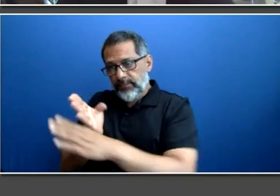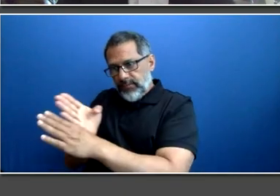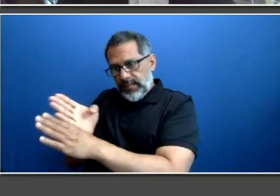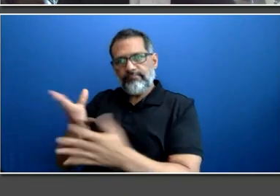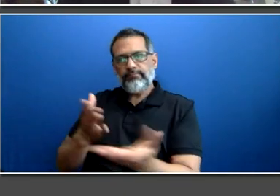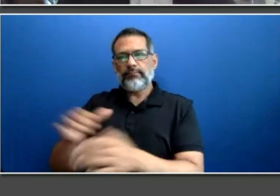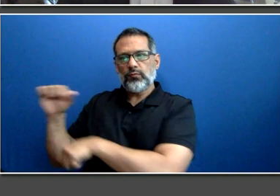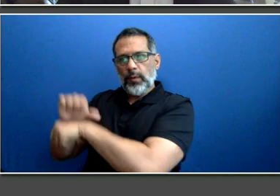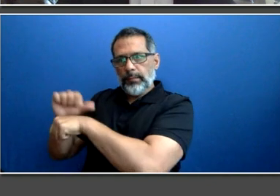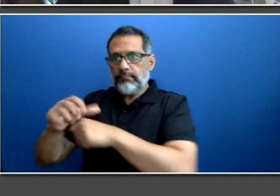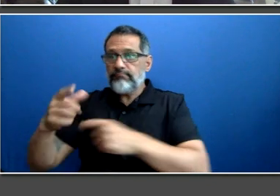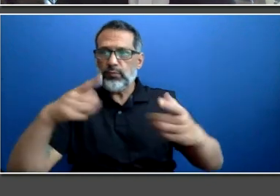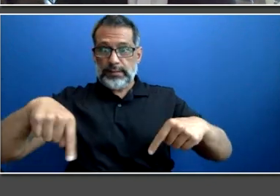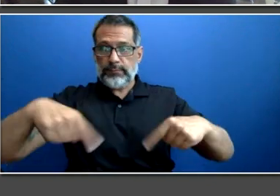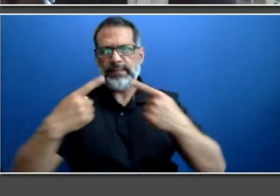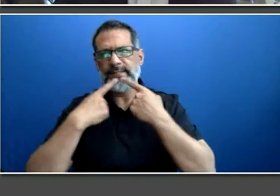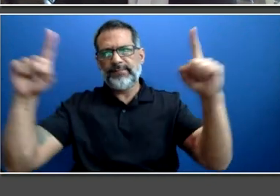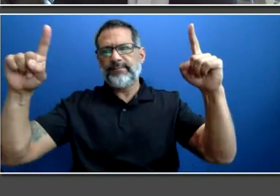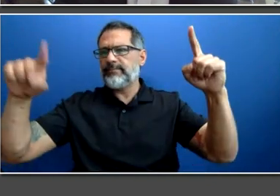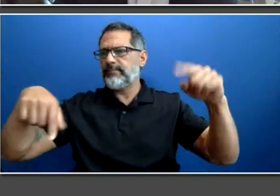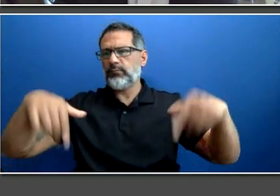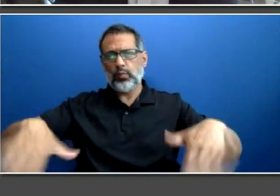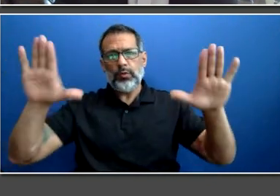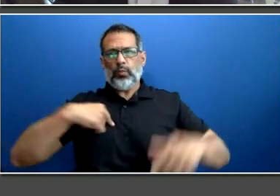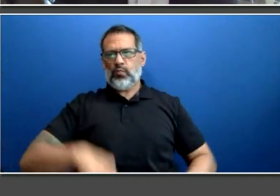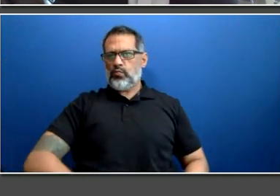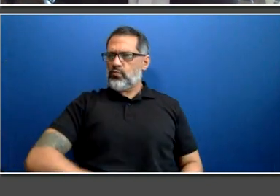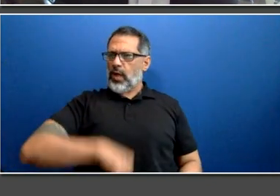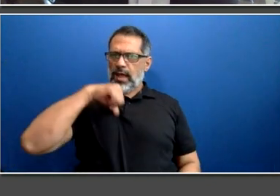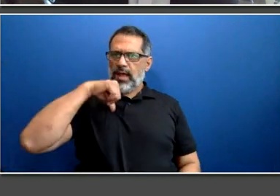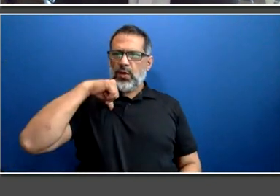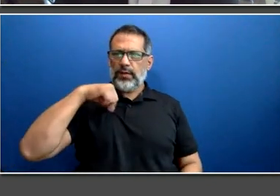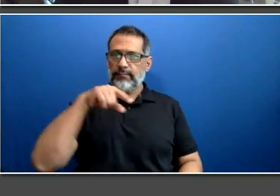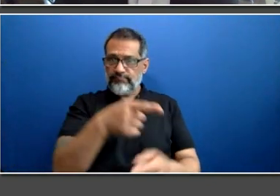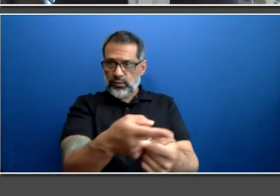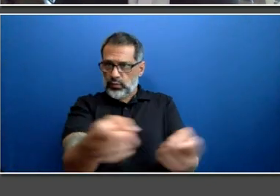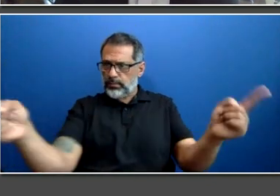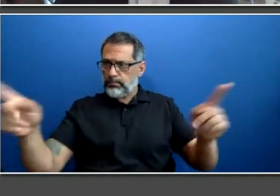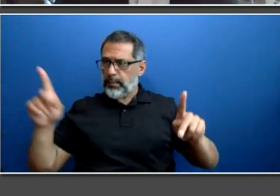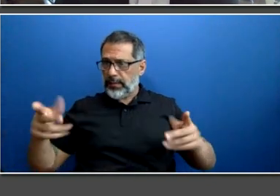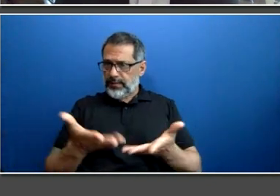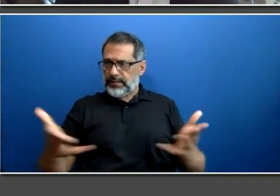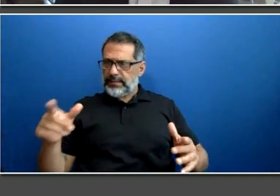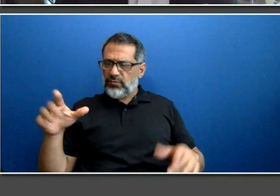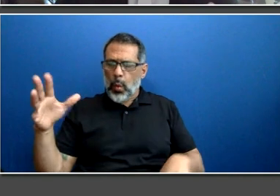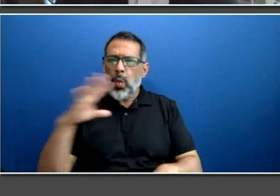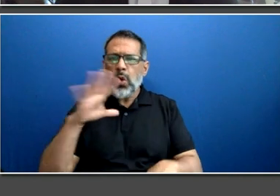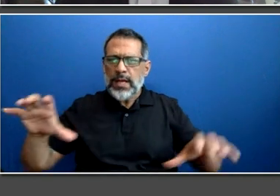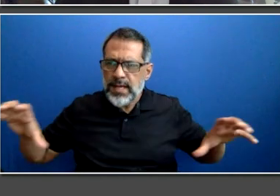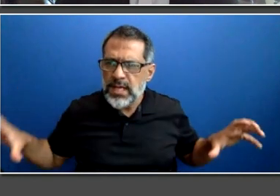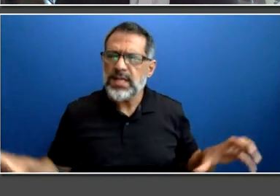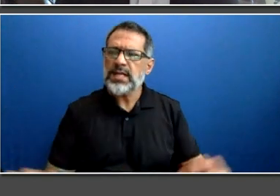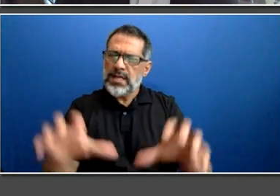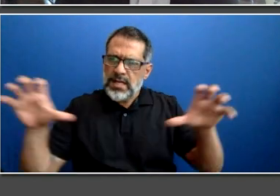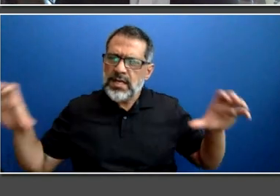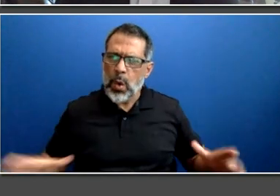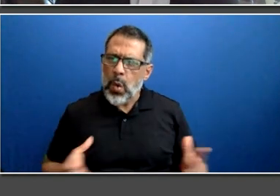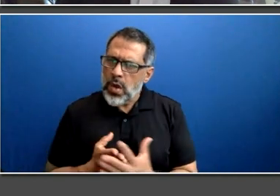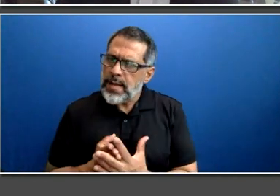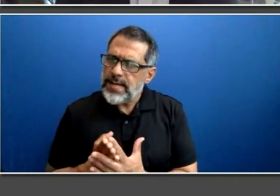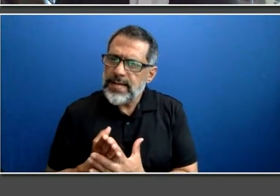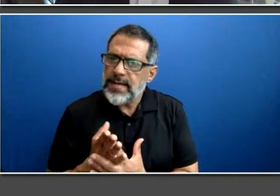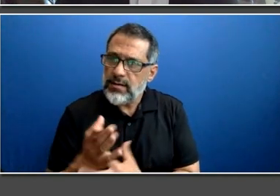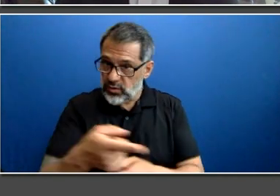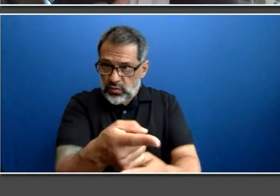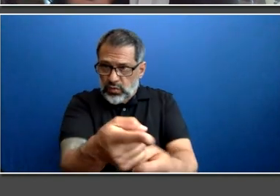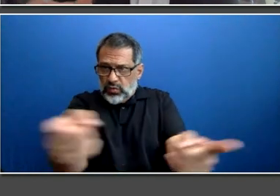I'm proud of the people and the work they do tirelessly for the citizens of Toronto and the greater area, and